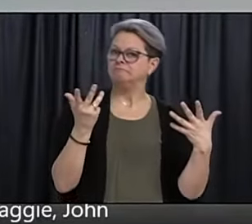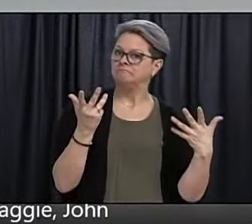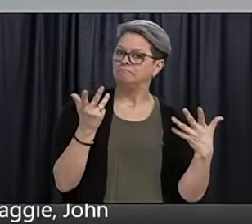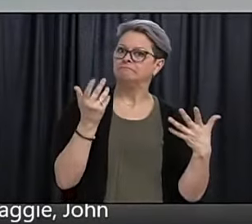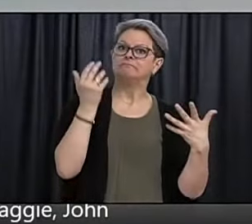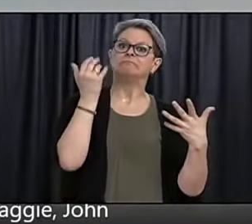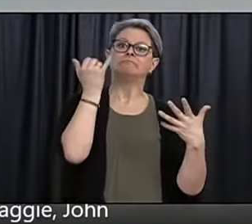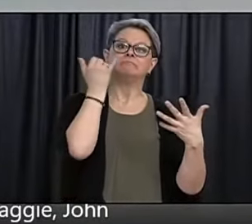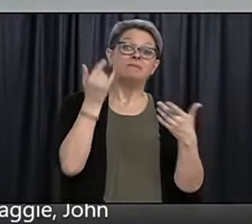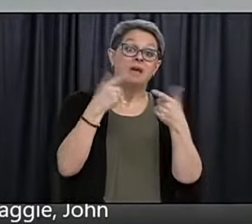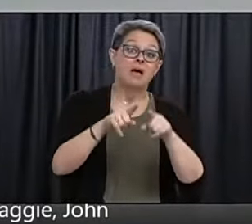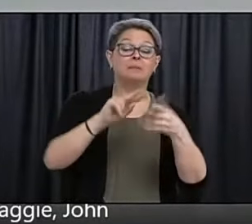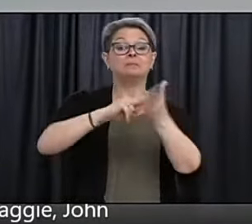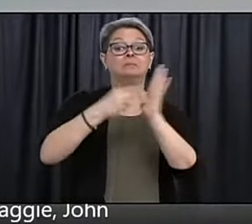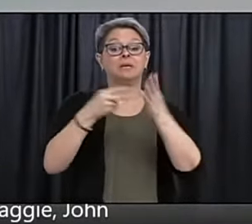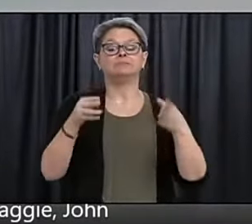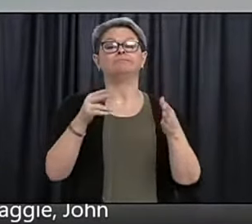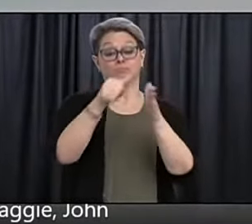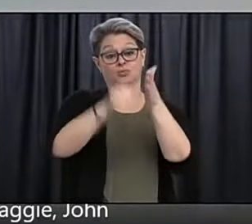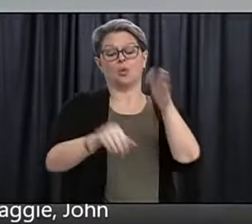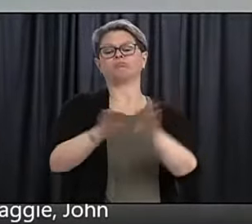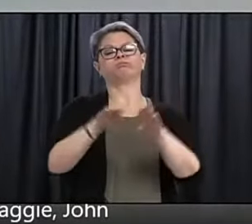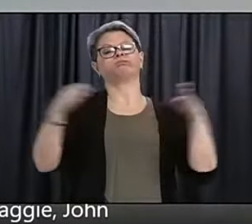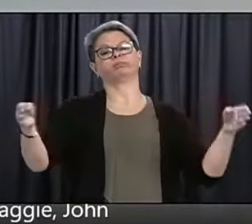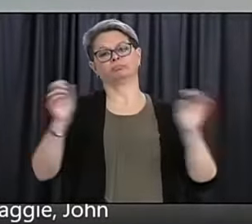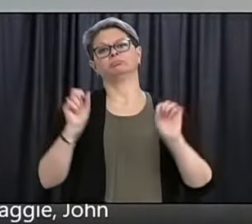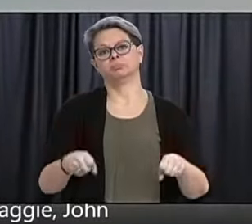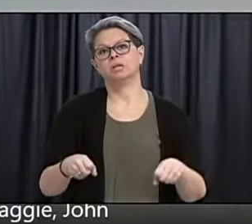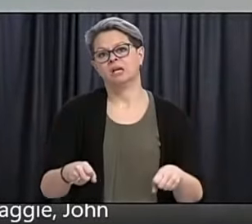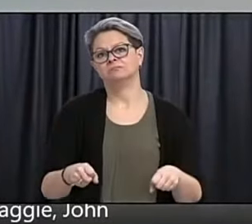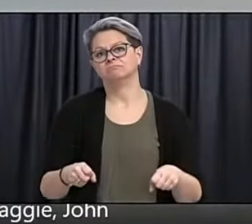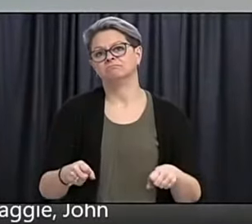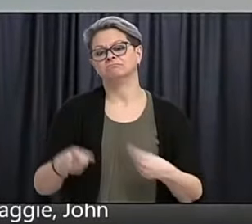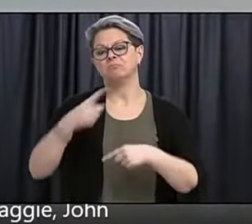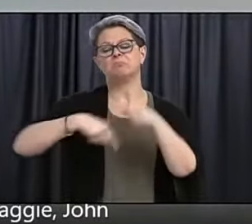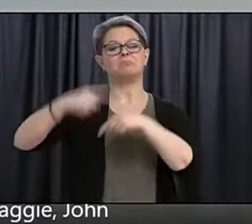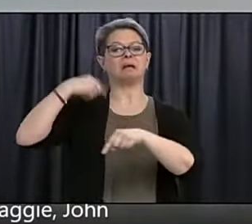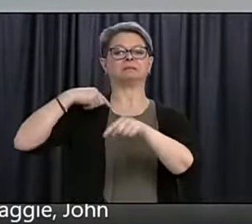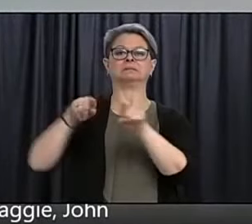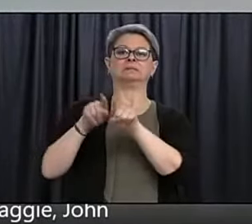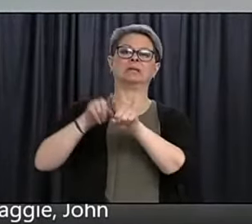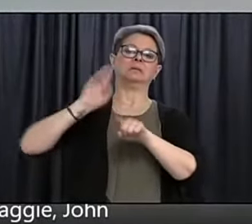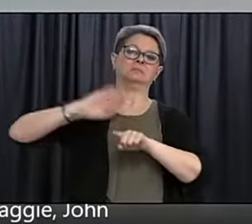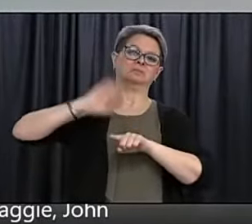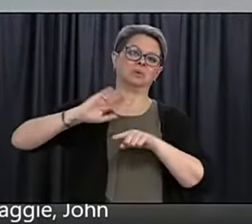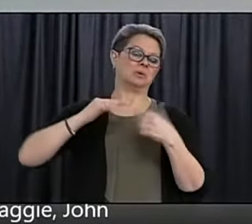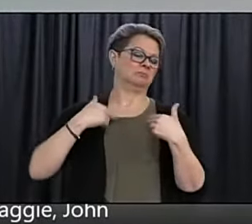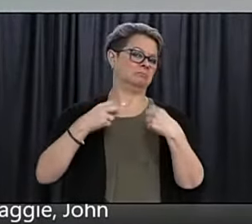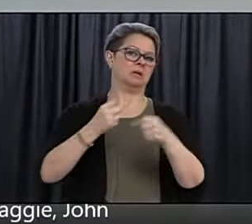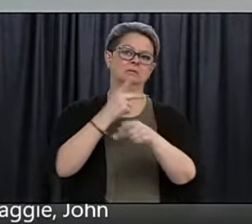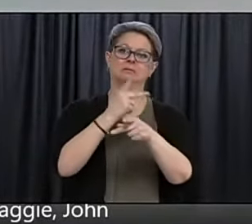capacity in the health care system to look at getting back on to the routine work of the health care system.